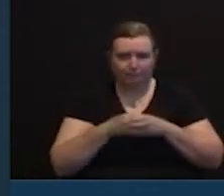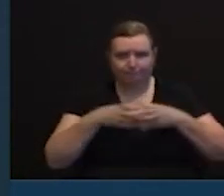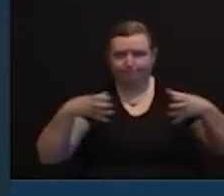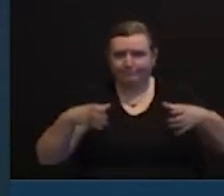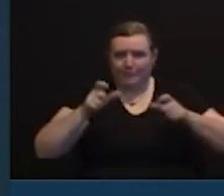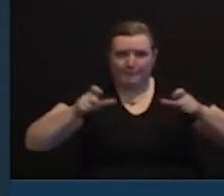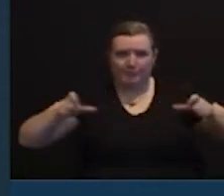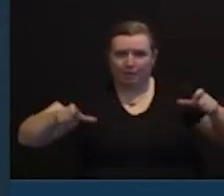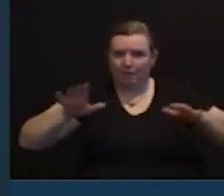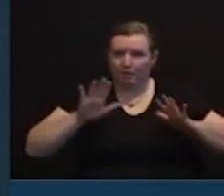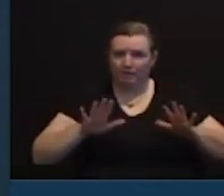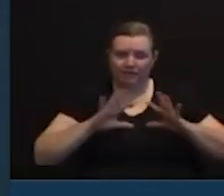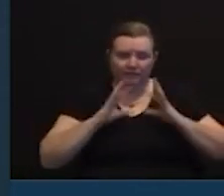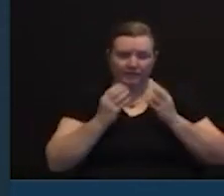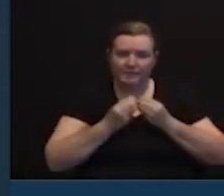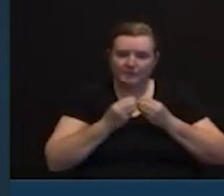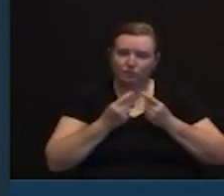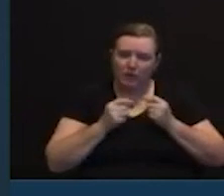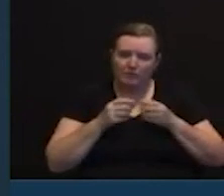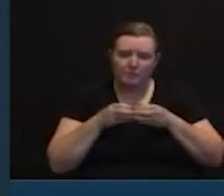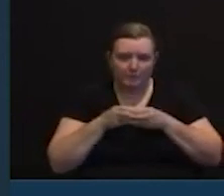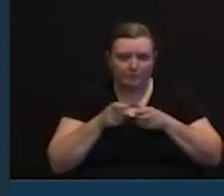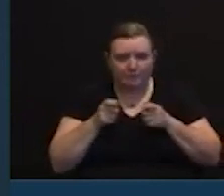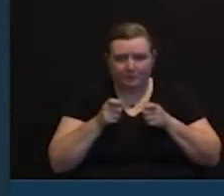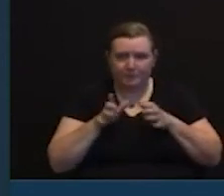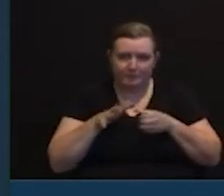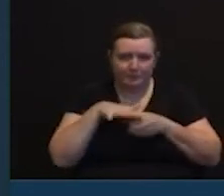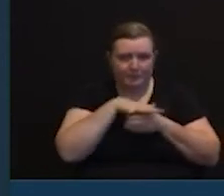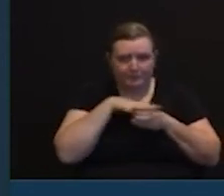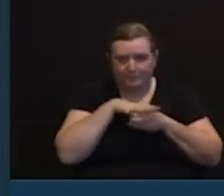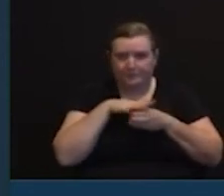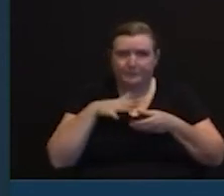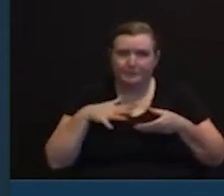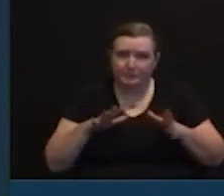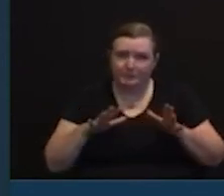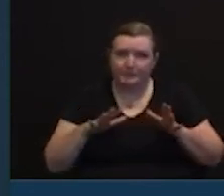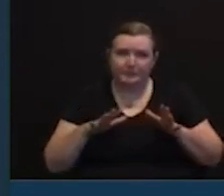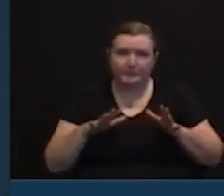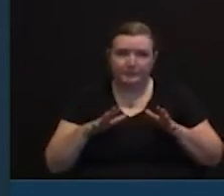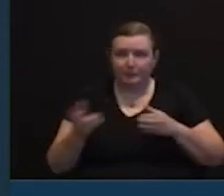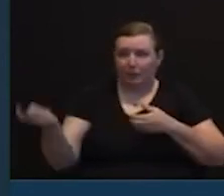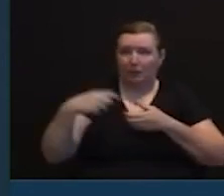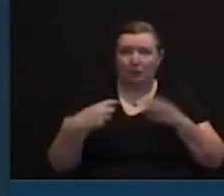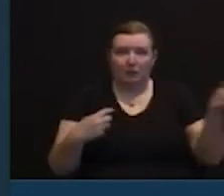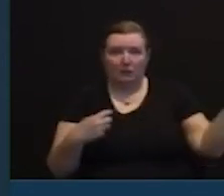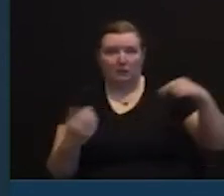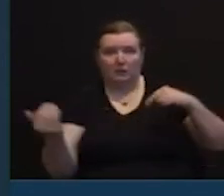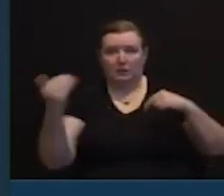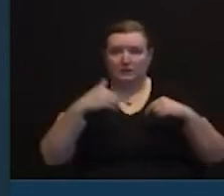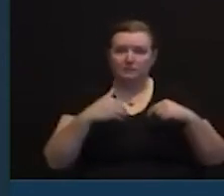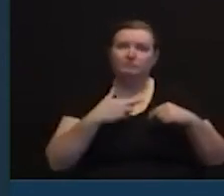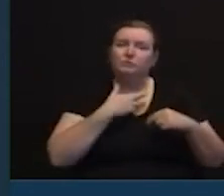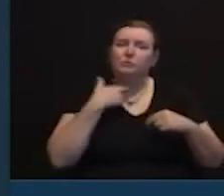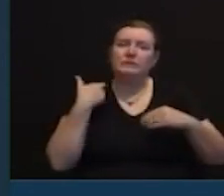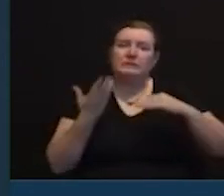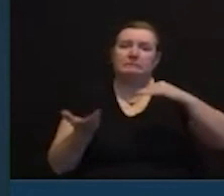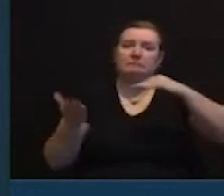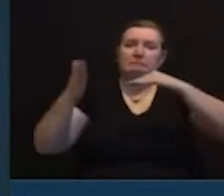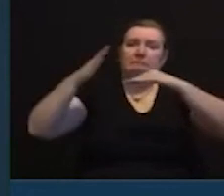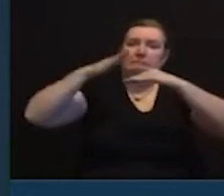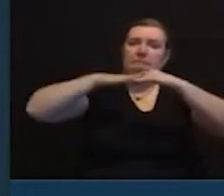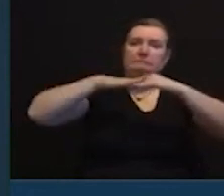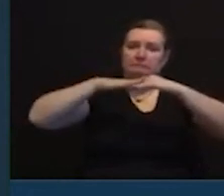bubble. Anything else, you, anything else, and you are risking your dinner table becoming a COVID